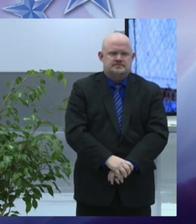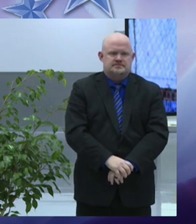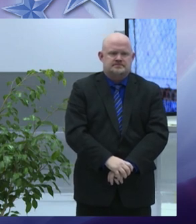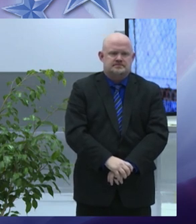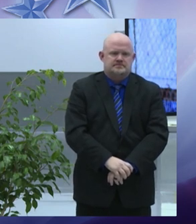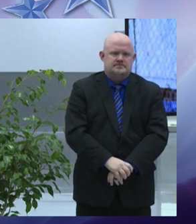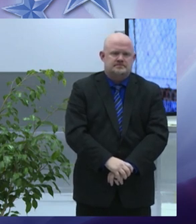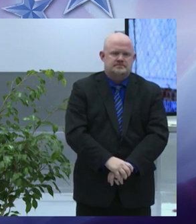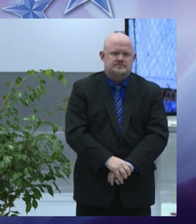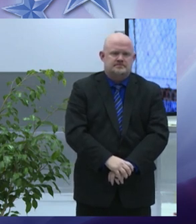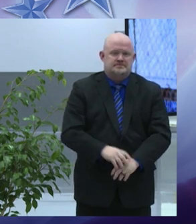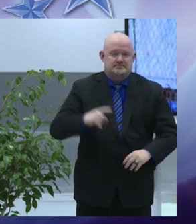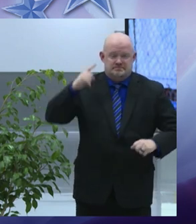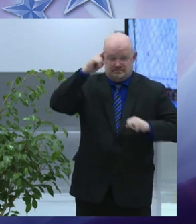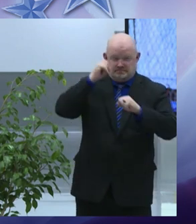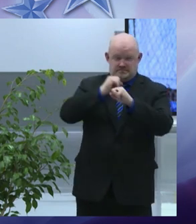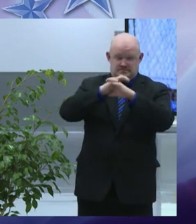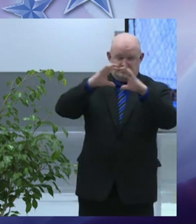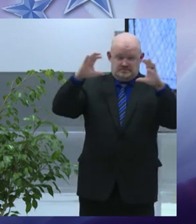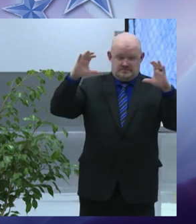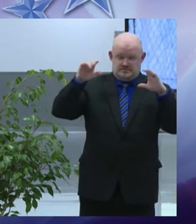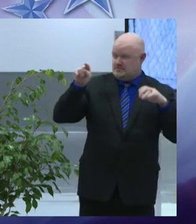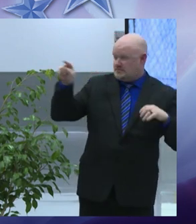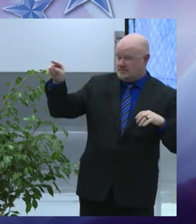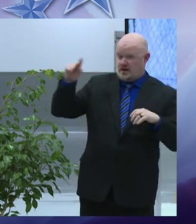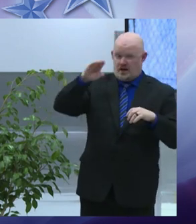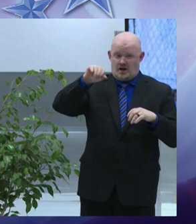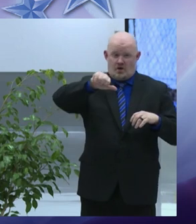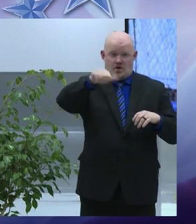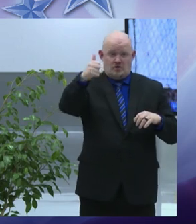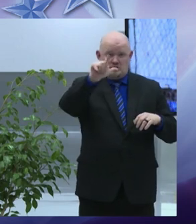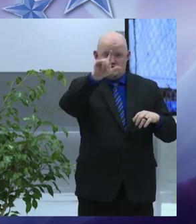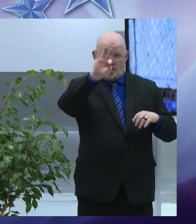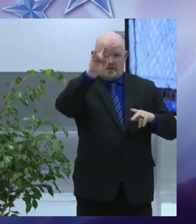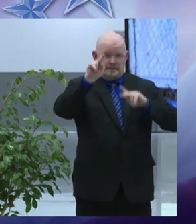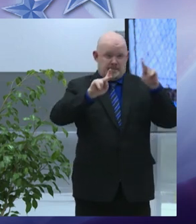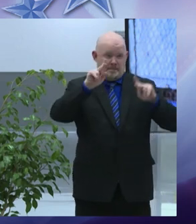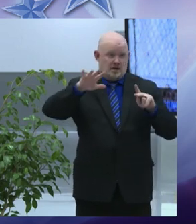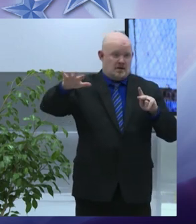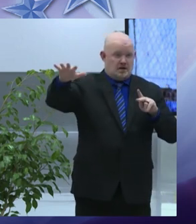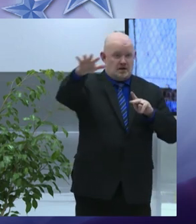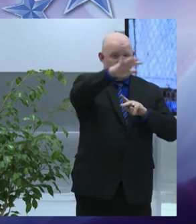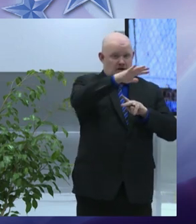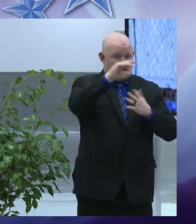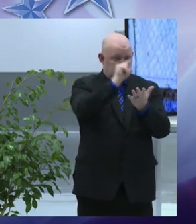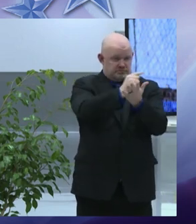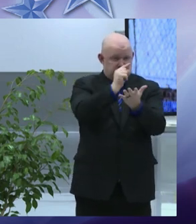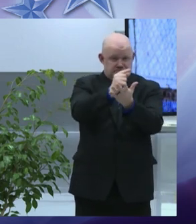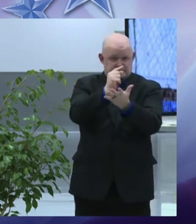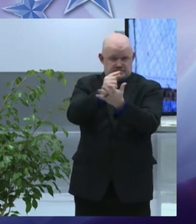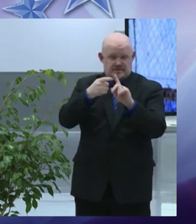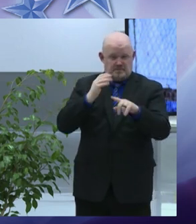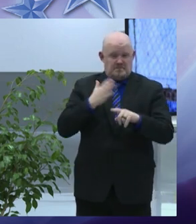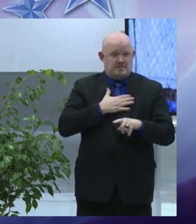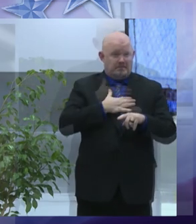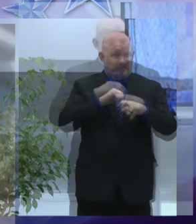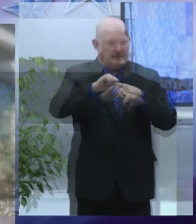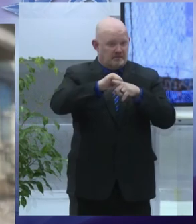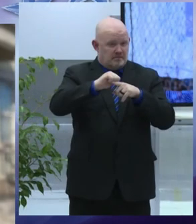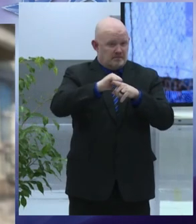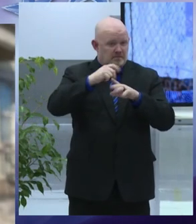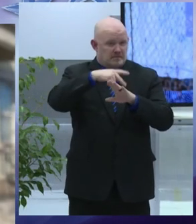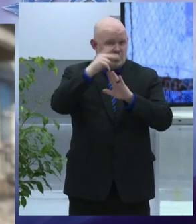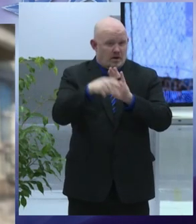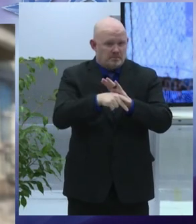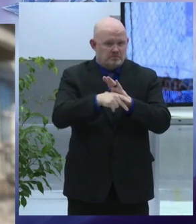what quay sean and the 29 others who have graduated from pathways to apprenticeship will be able to do on 81 in the other transformative projects throughout the